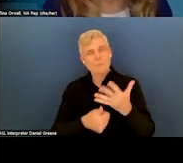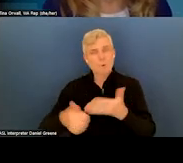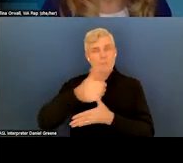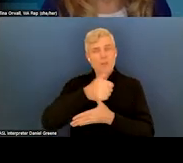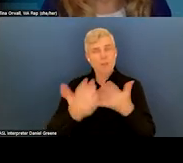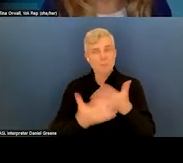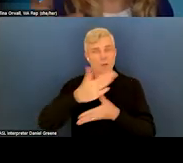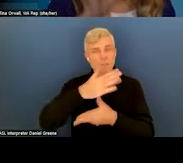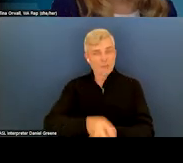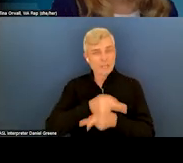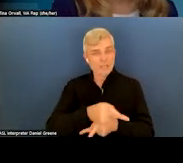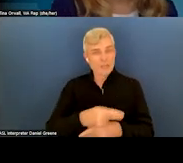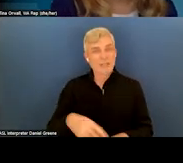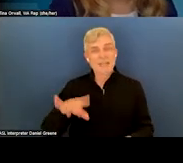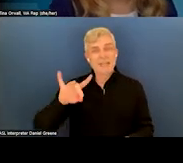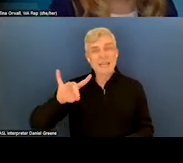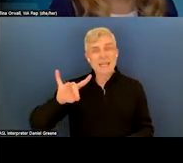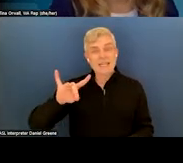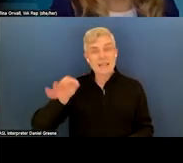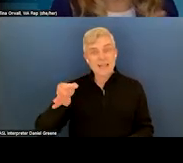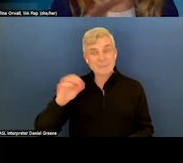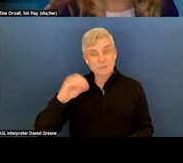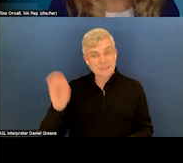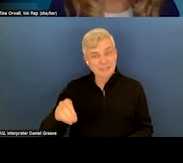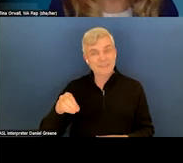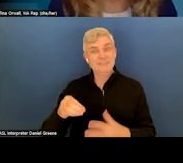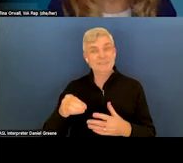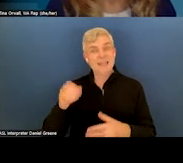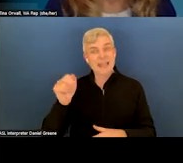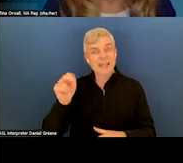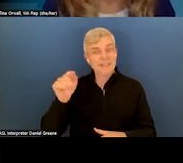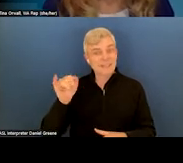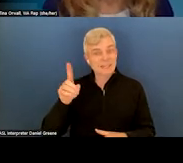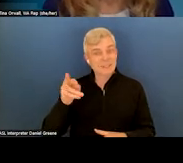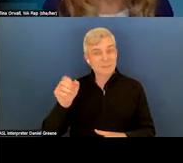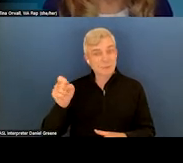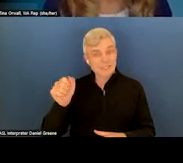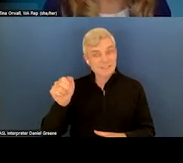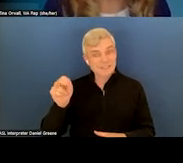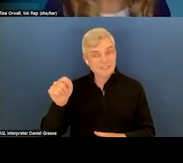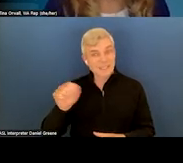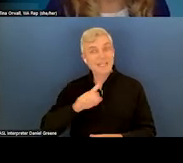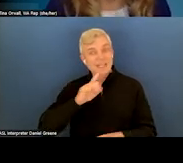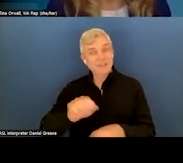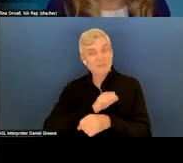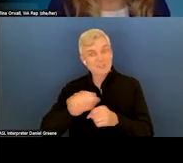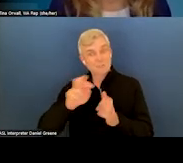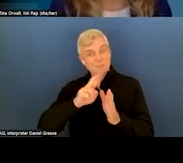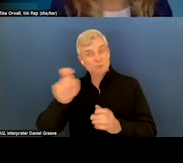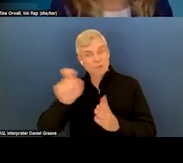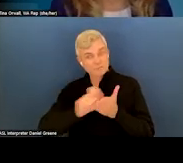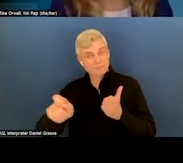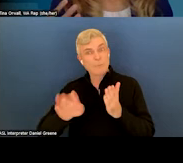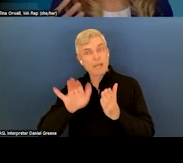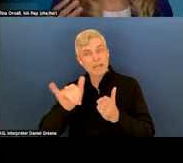antidepressants are actually prescribed by primary care. And, you know, primary care is behavioral health care. And so, one of the